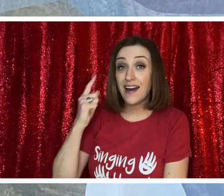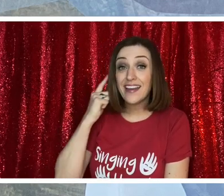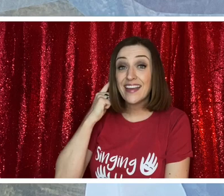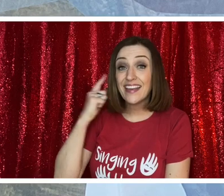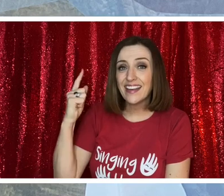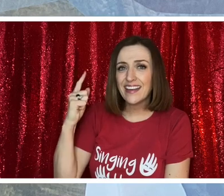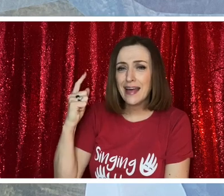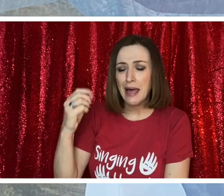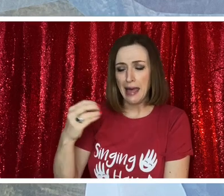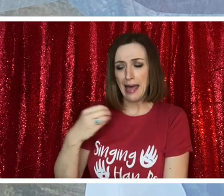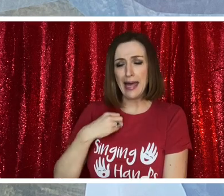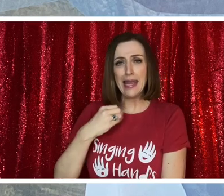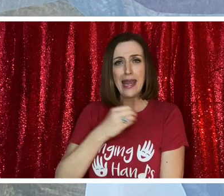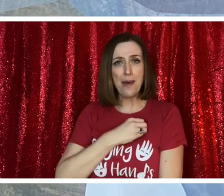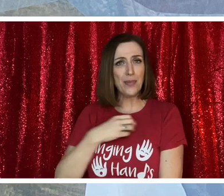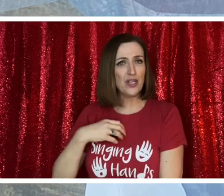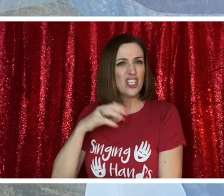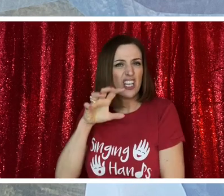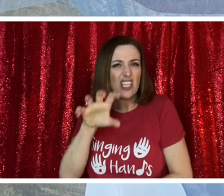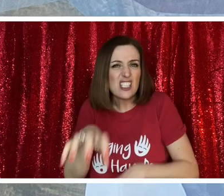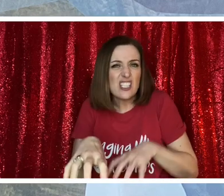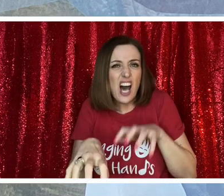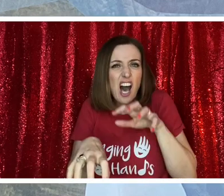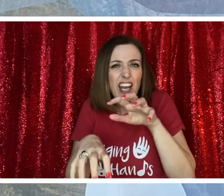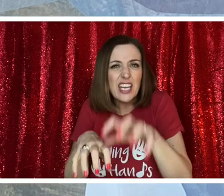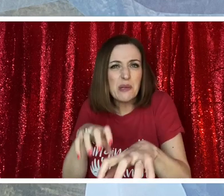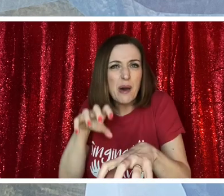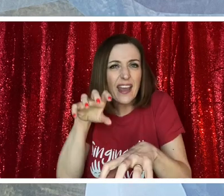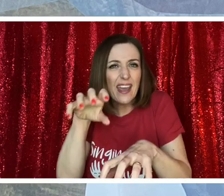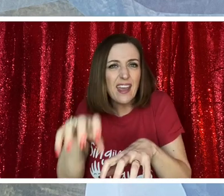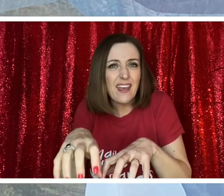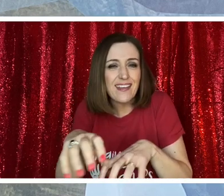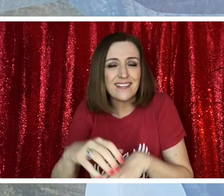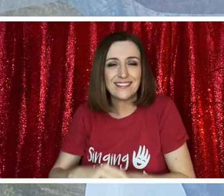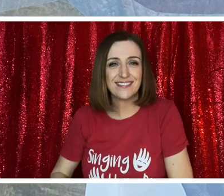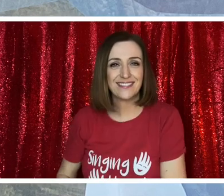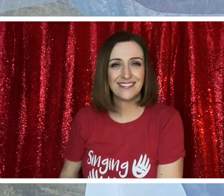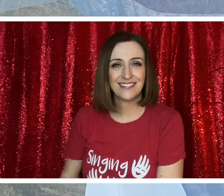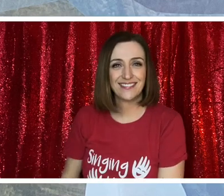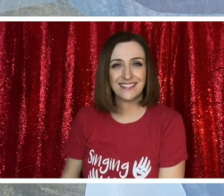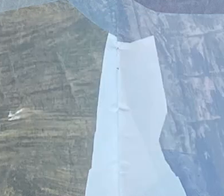I hear a leopard snarling in my ear.